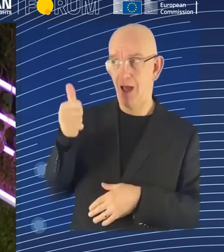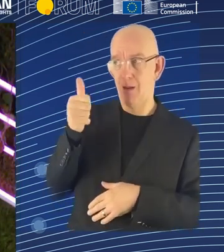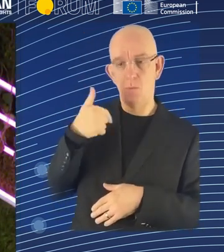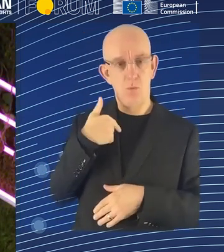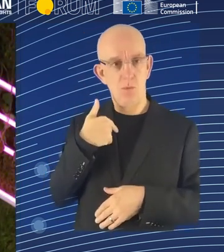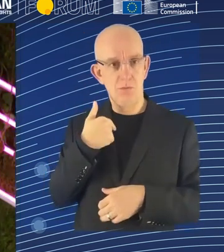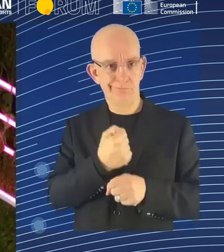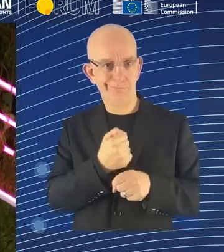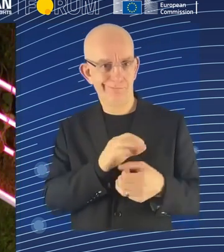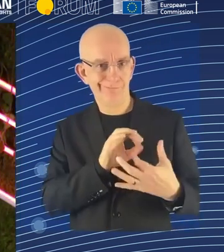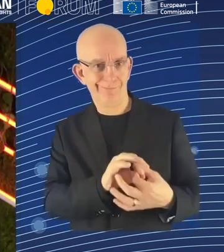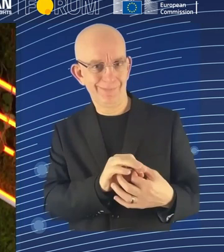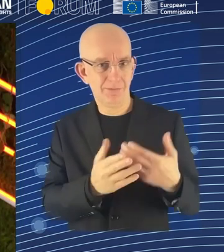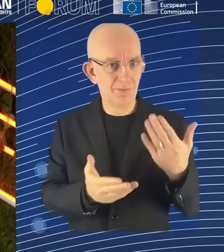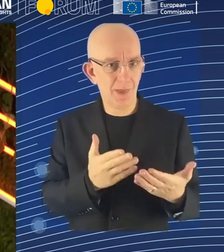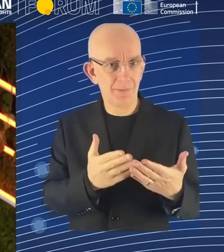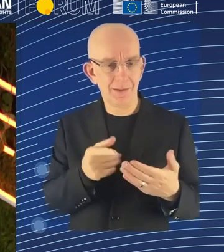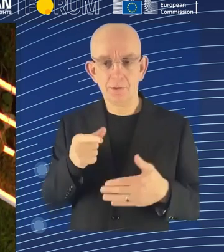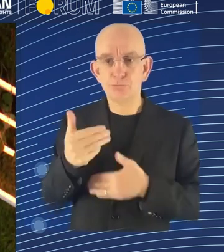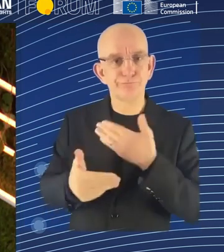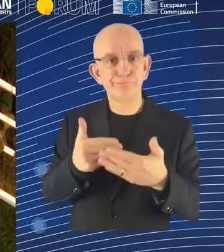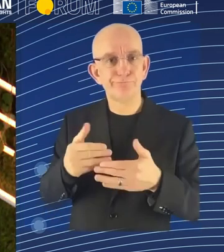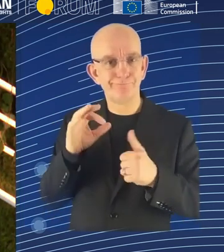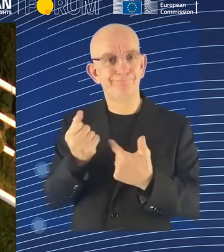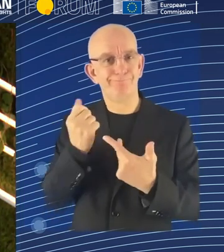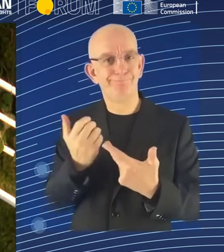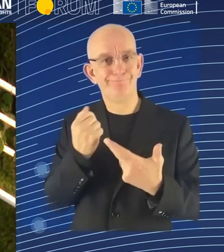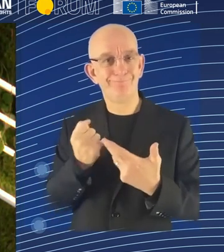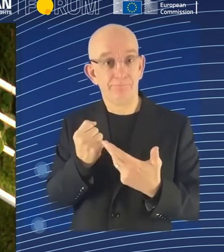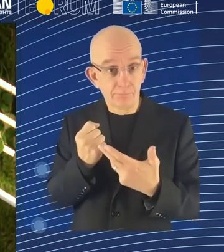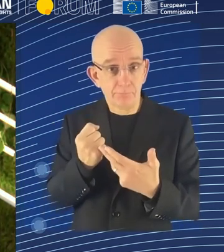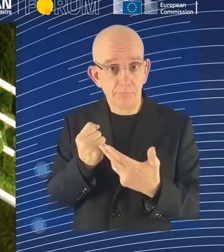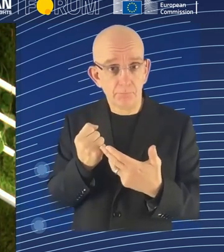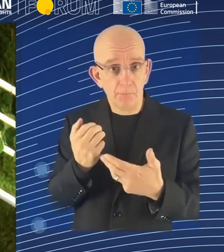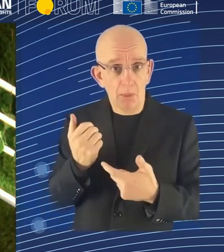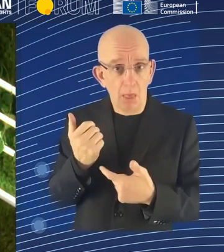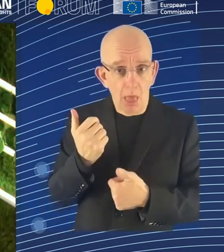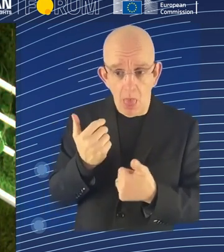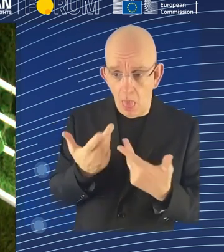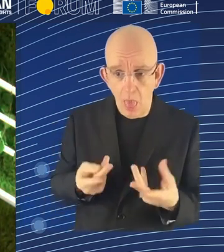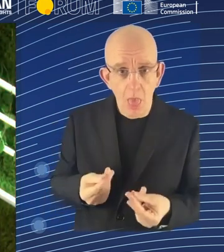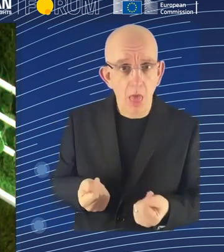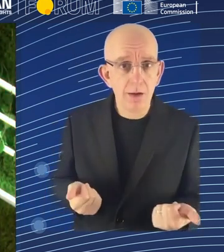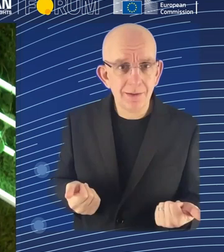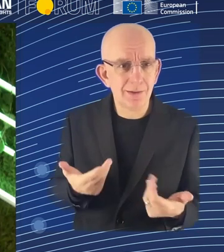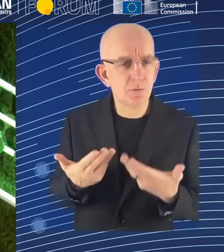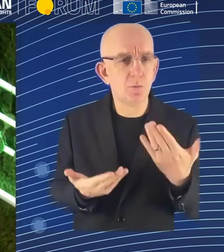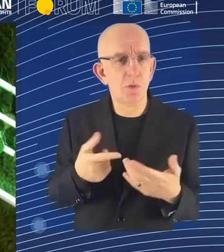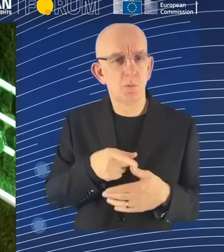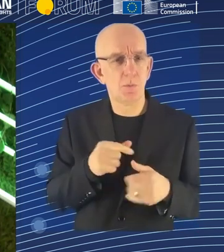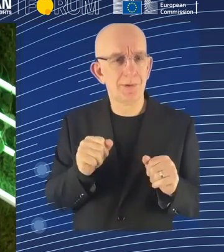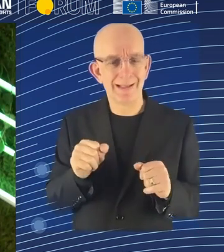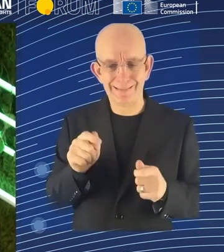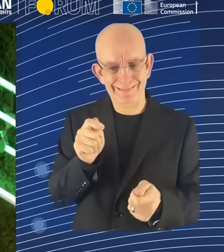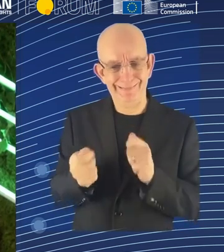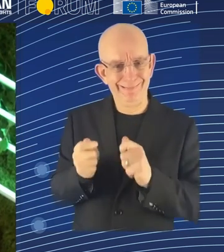we just need to educate employers about the consequences of using AI. Or